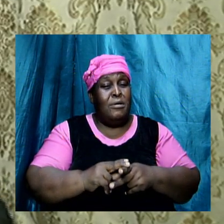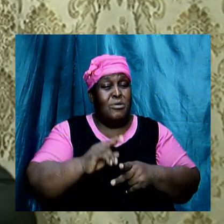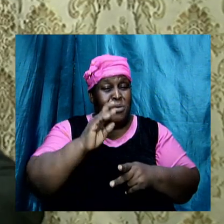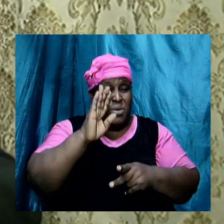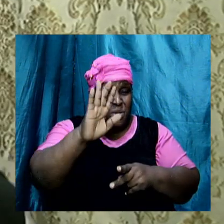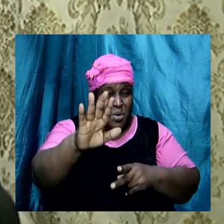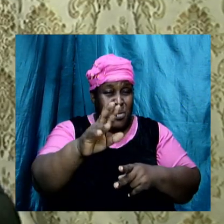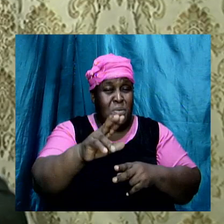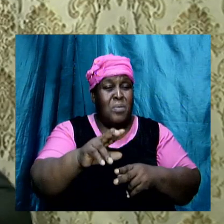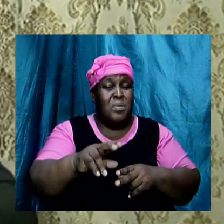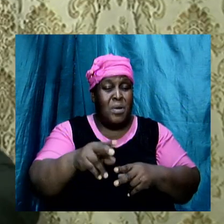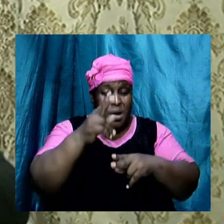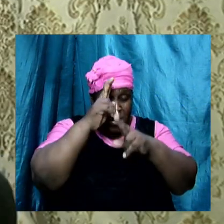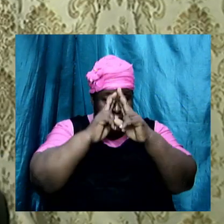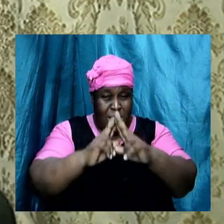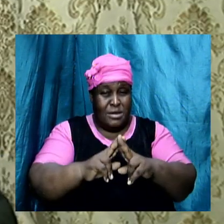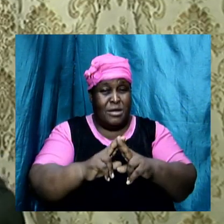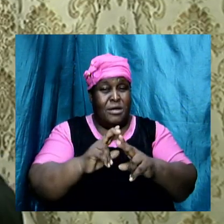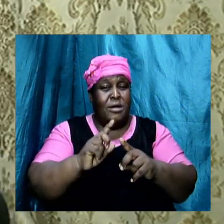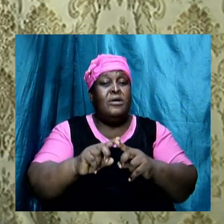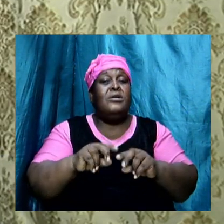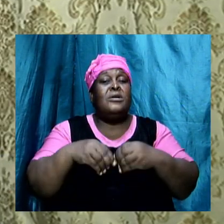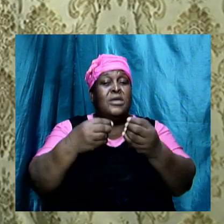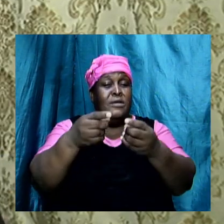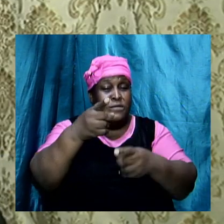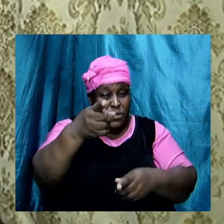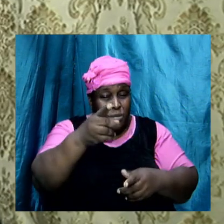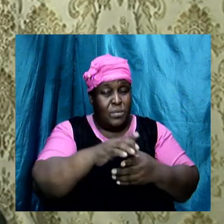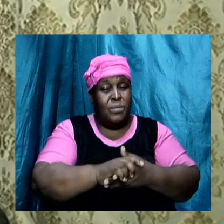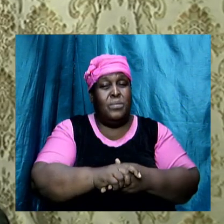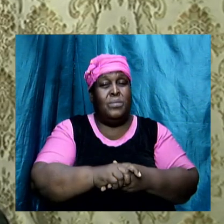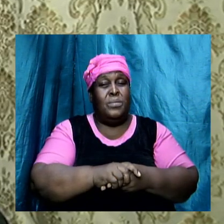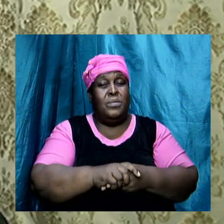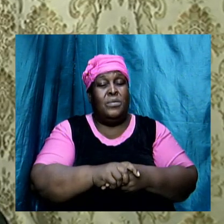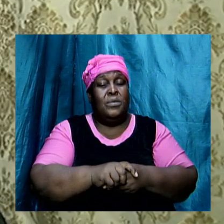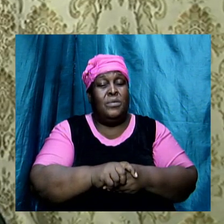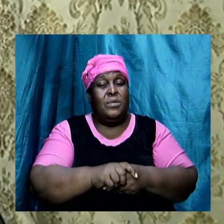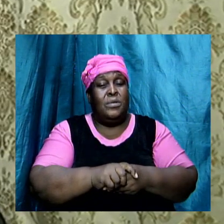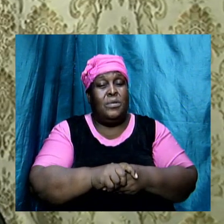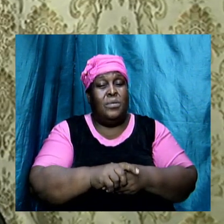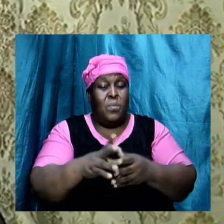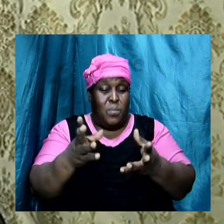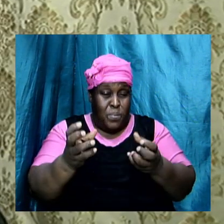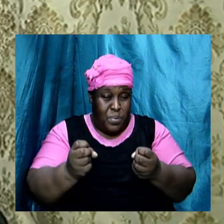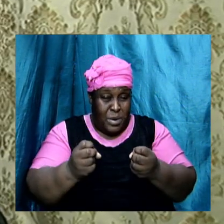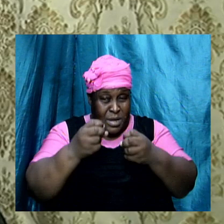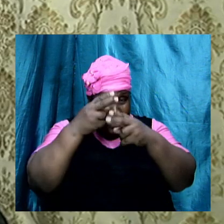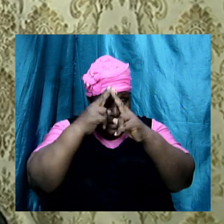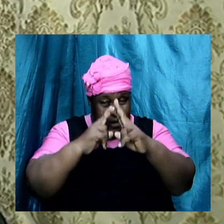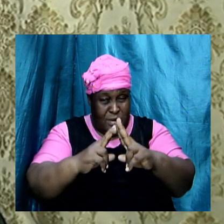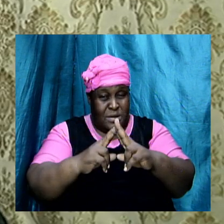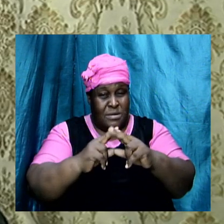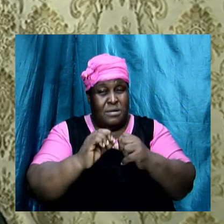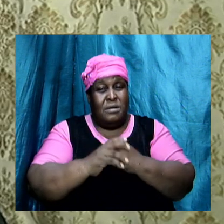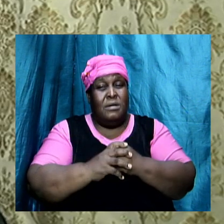kept. And when God is giving me the honor, I want that honor. Amen. Amen. And I implore us.